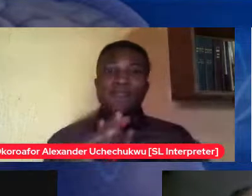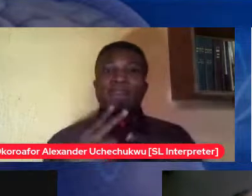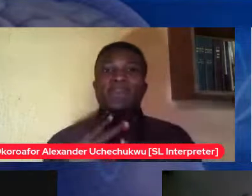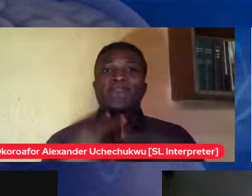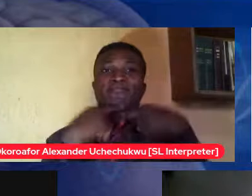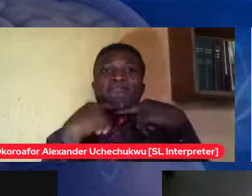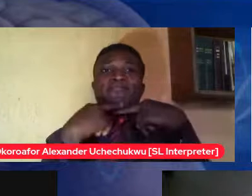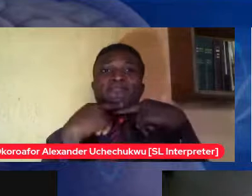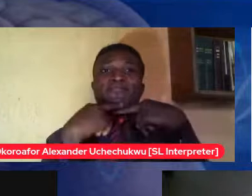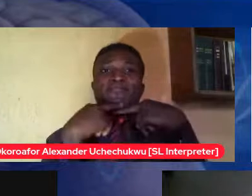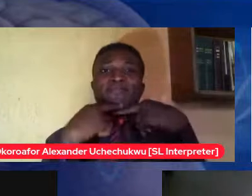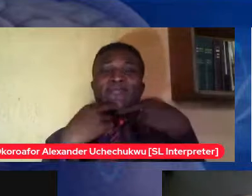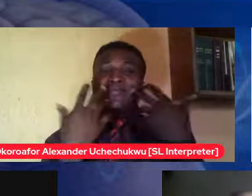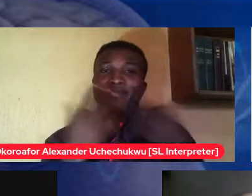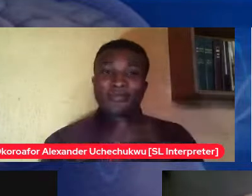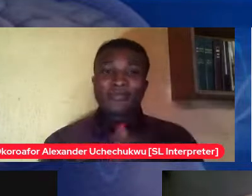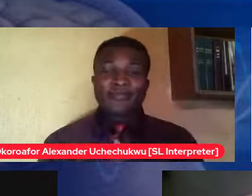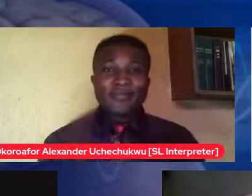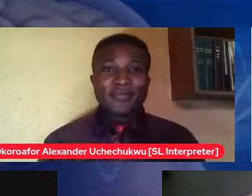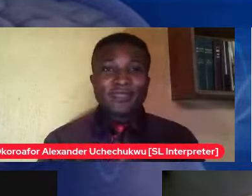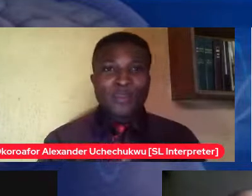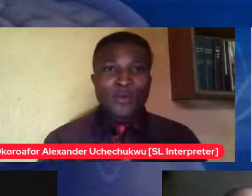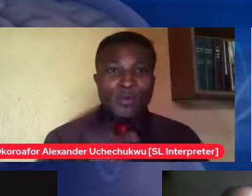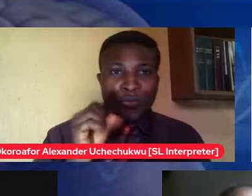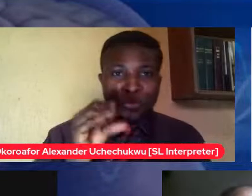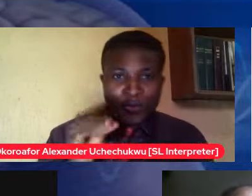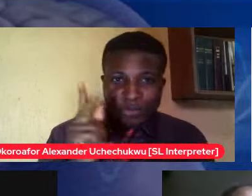so people like you are thinking about it